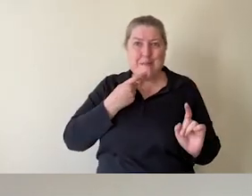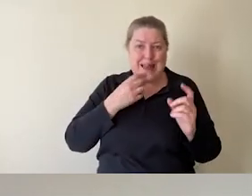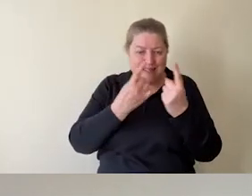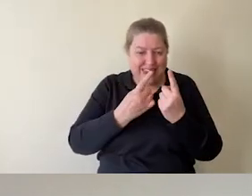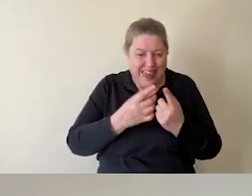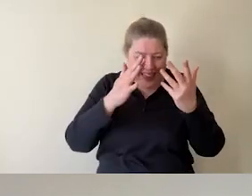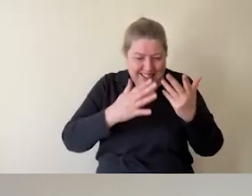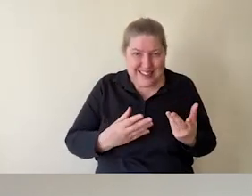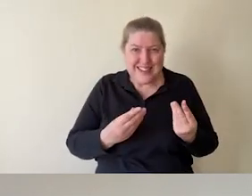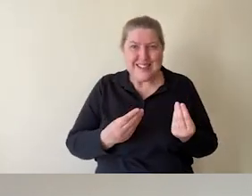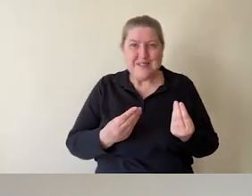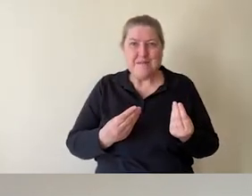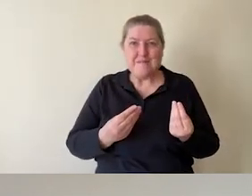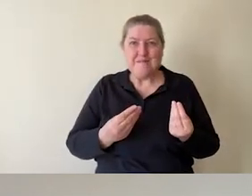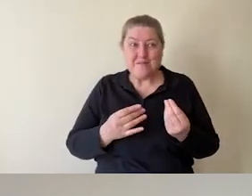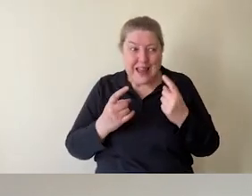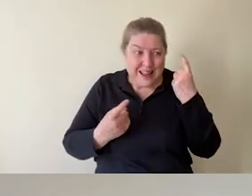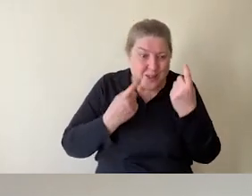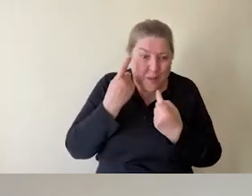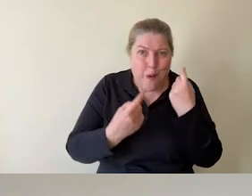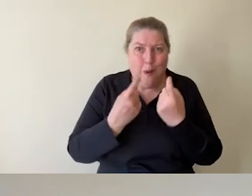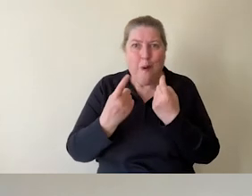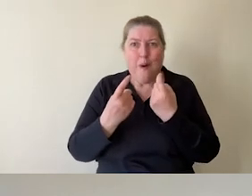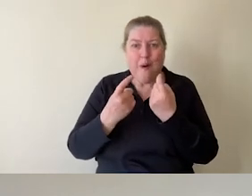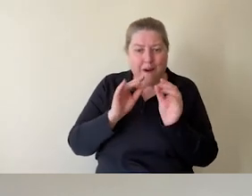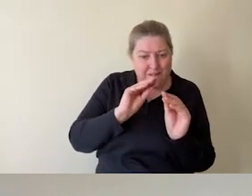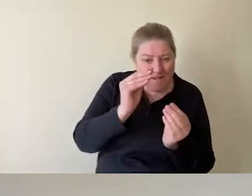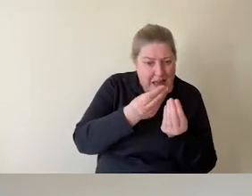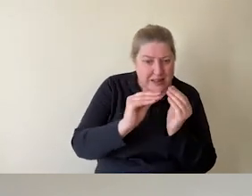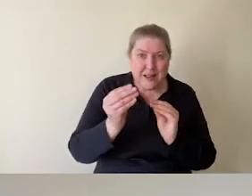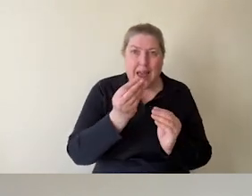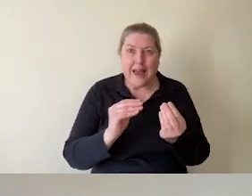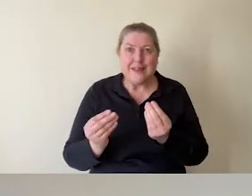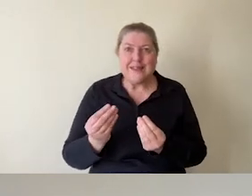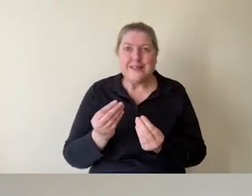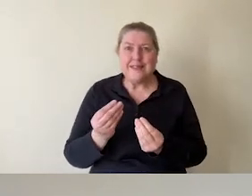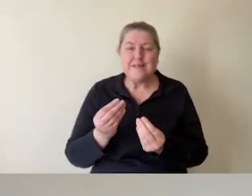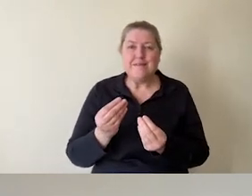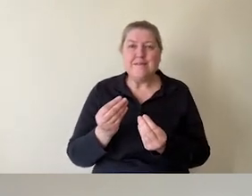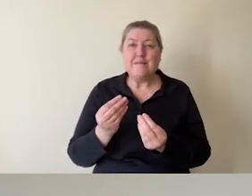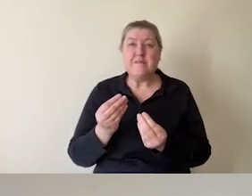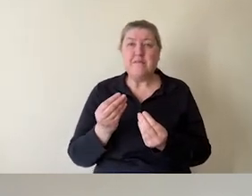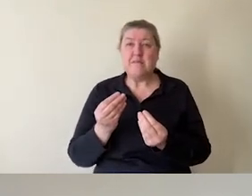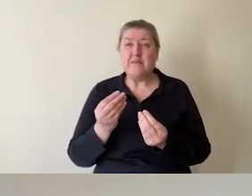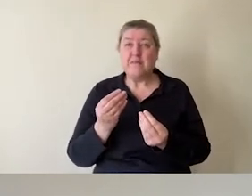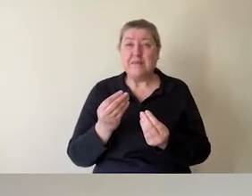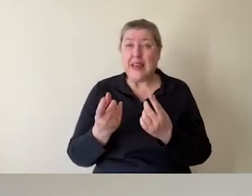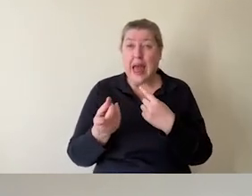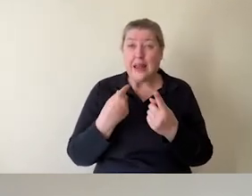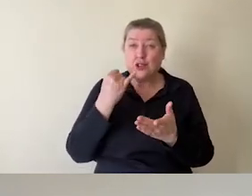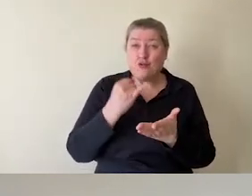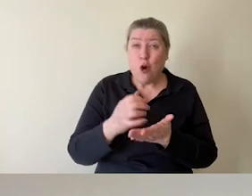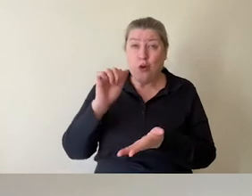to be explored, to be investigated with no wrong or right answer.